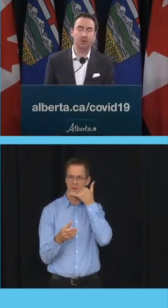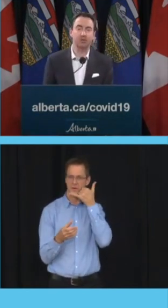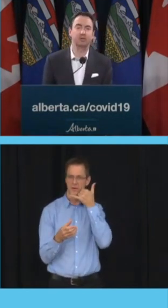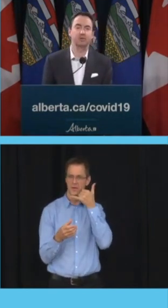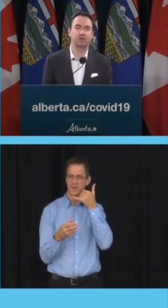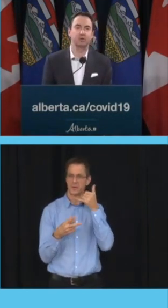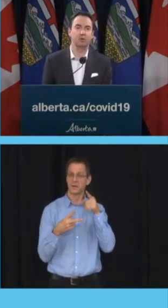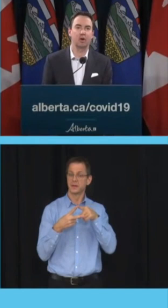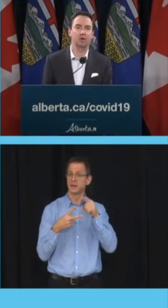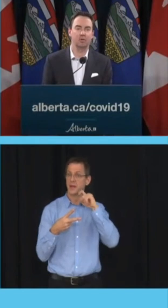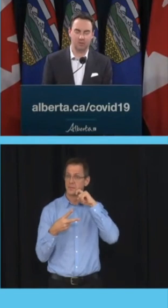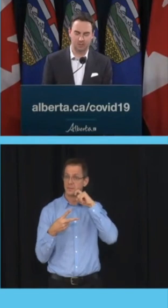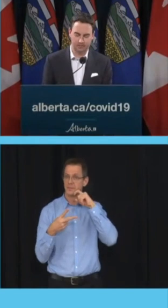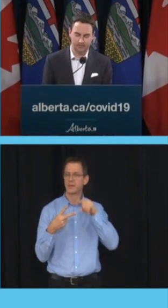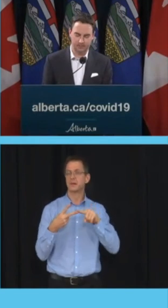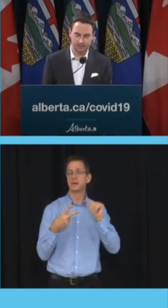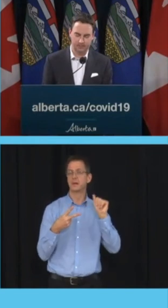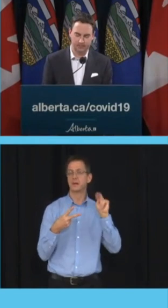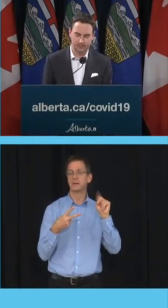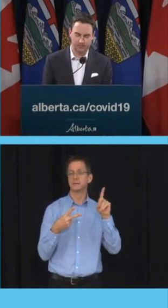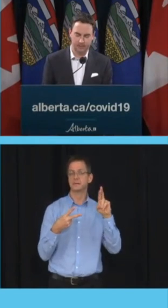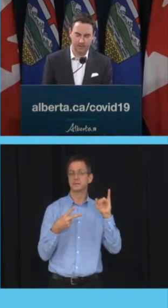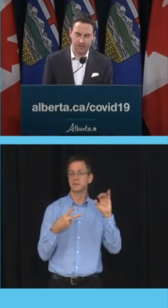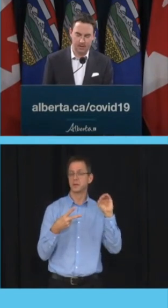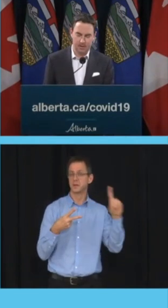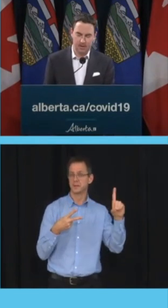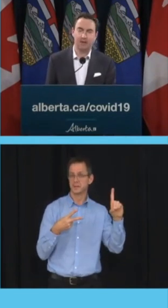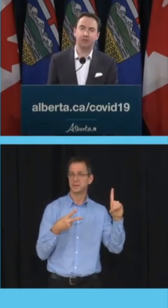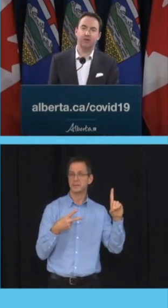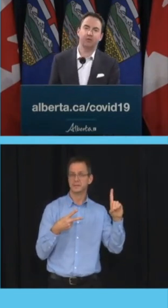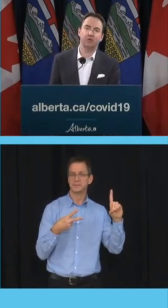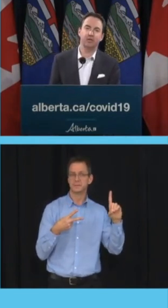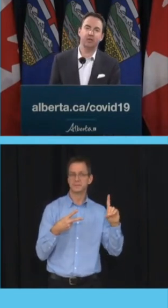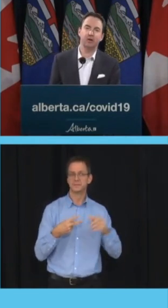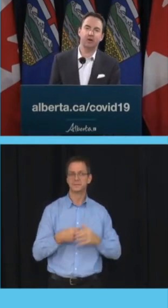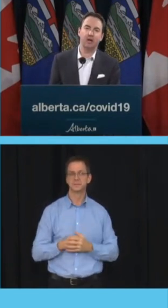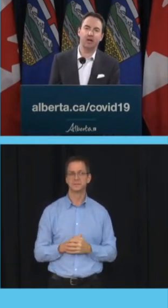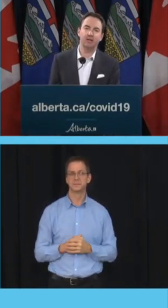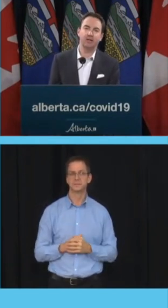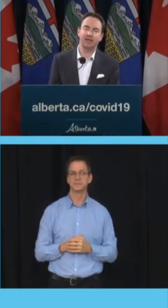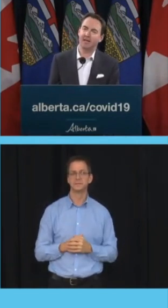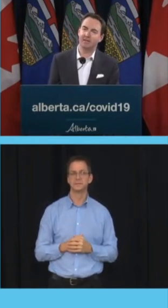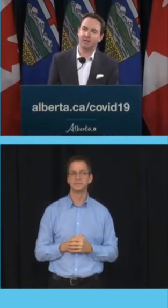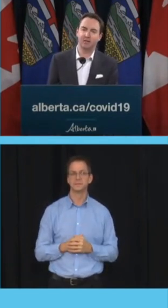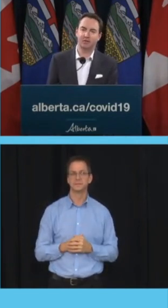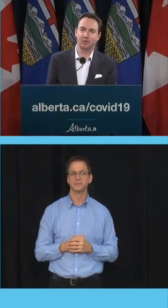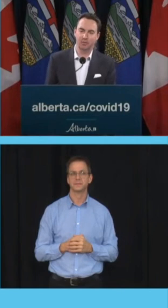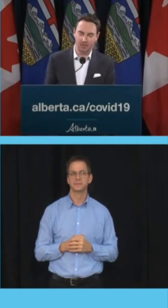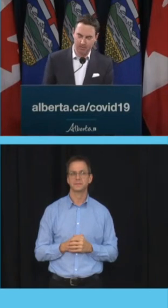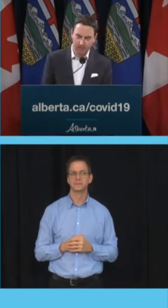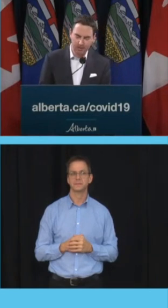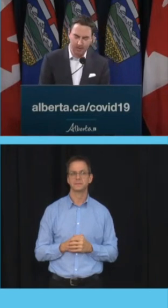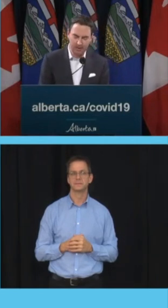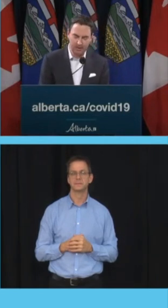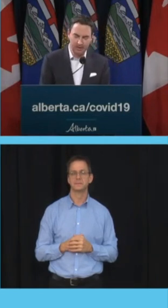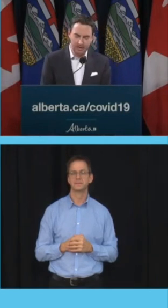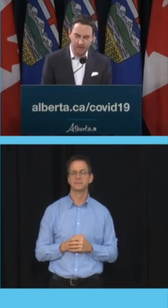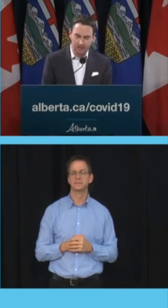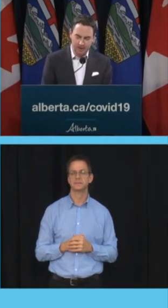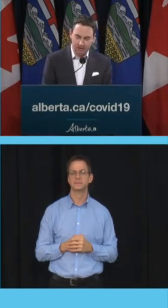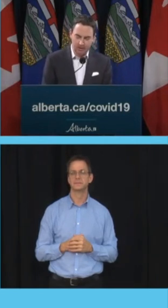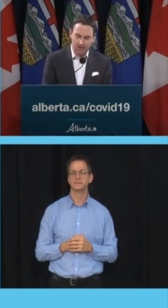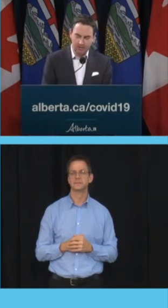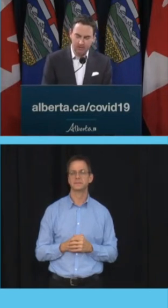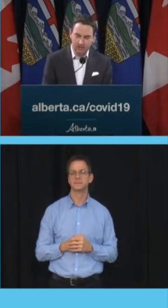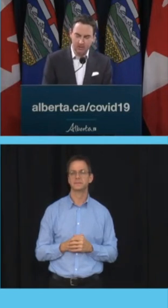The app to scan a person's QR code. And if you're seeing online, and I can't see it in this room, but it may